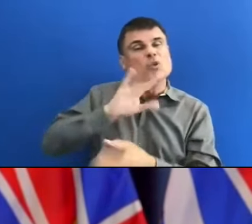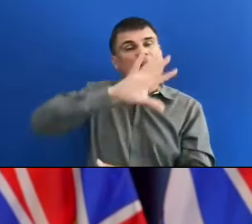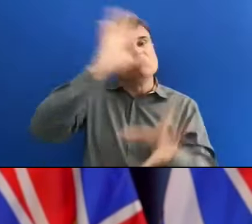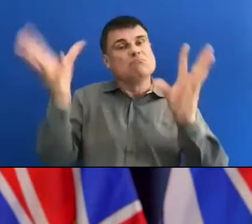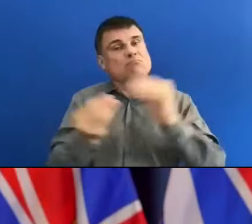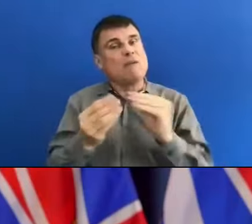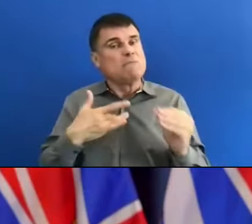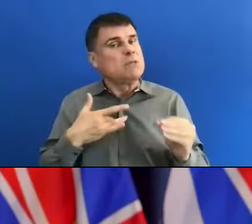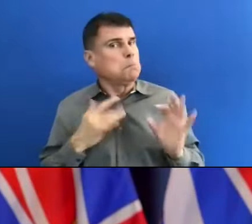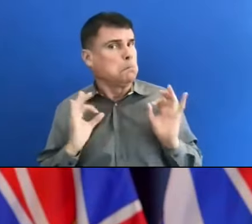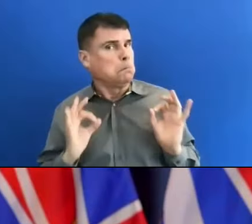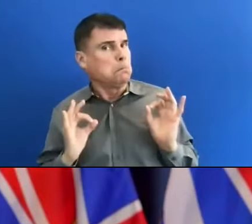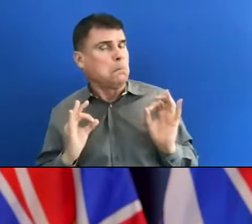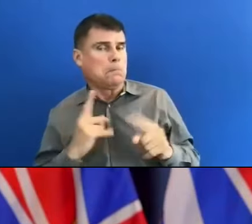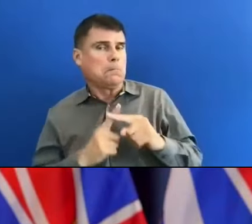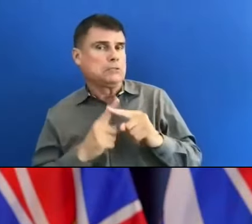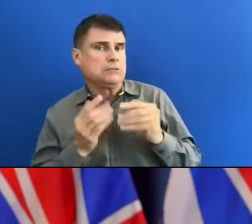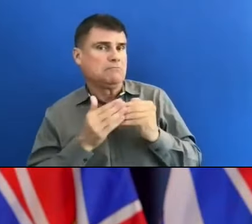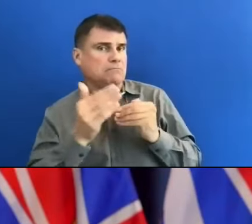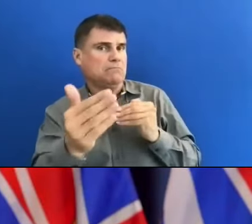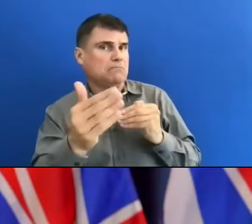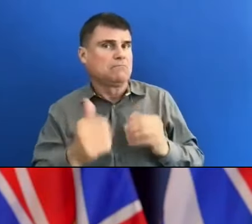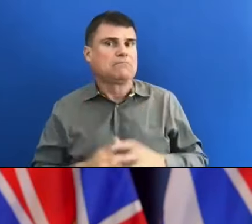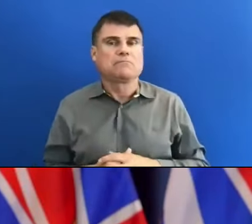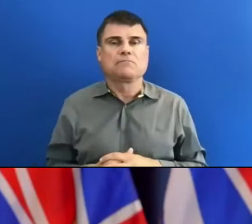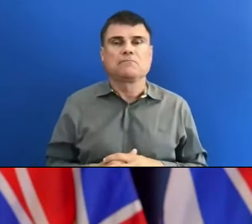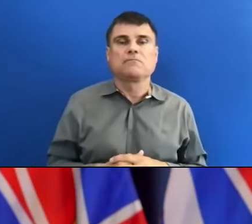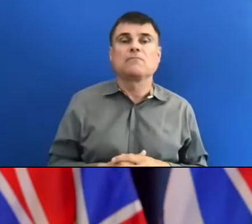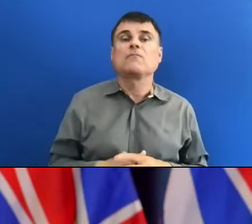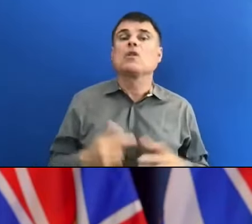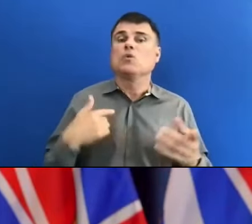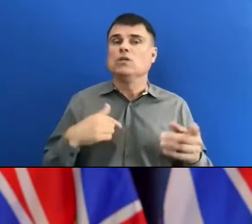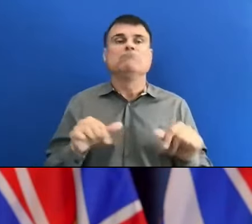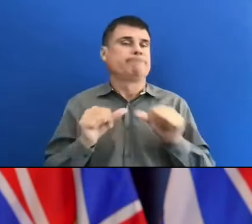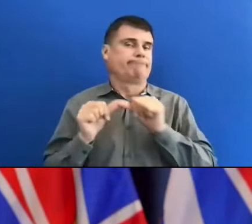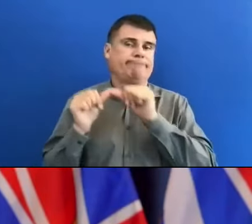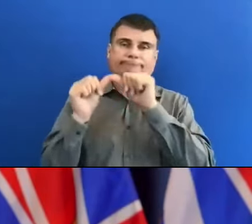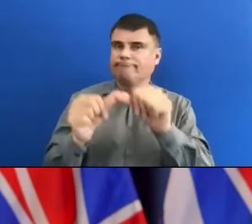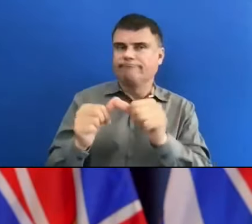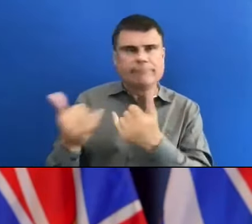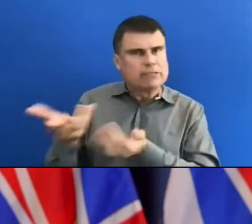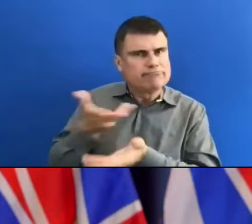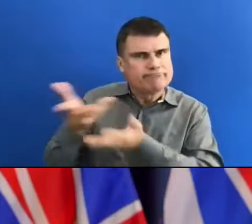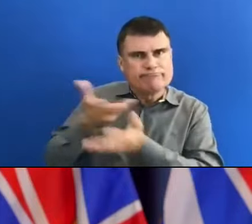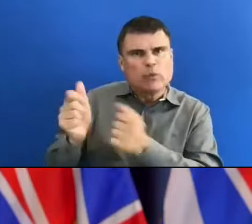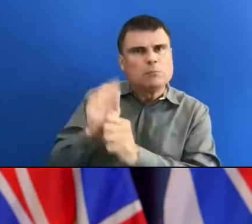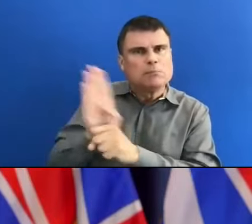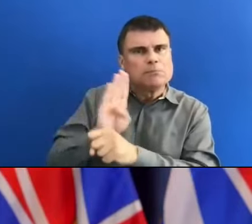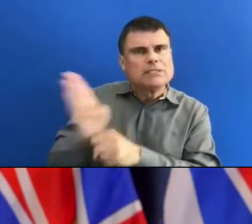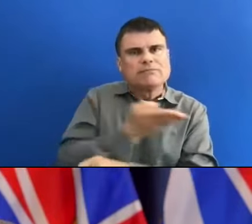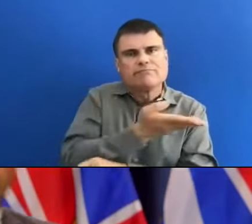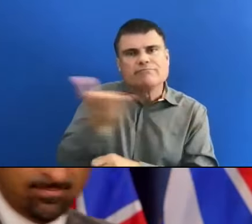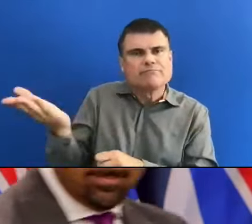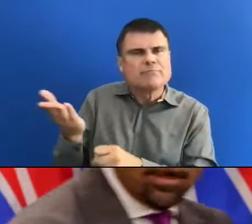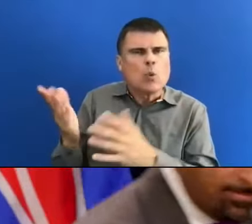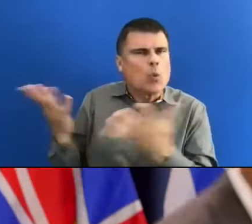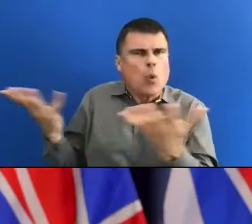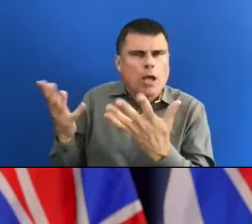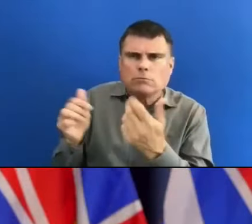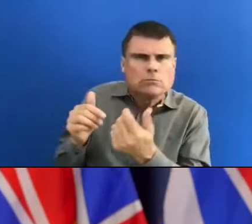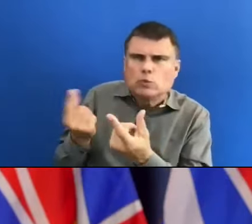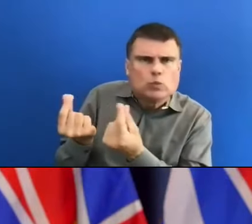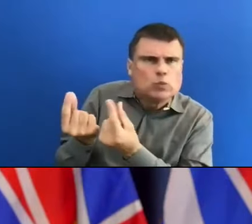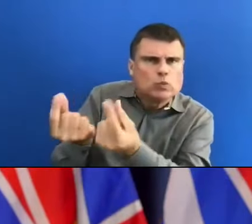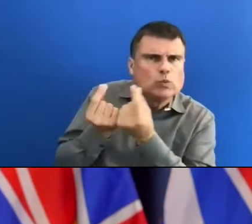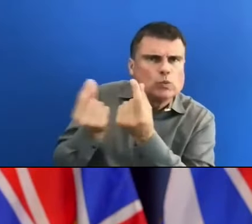we're going to continue to engage with businesses over pandemic. what challenges may arise as we proceed. Richard, follow up.